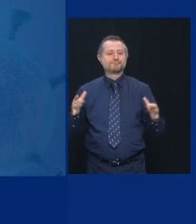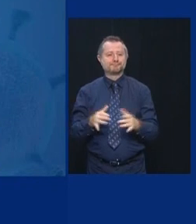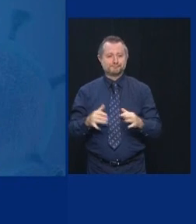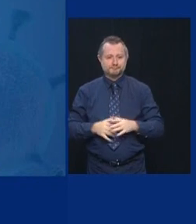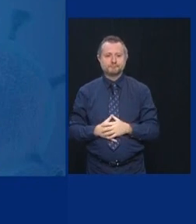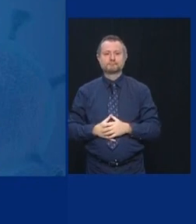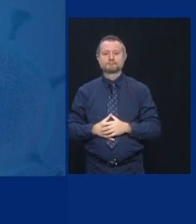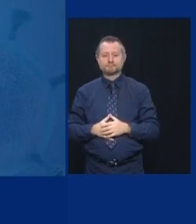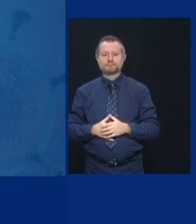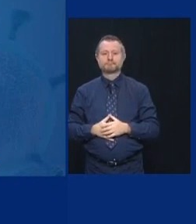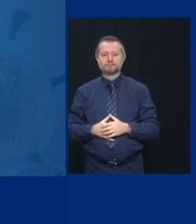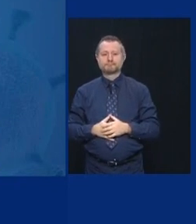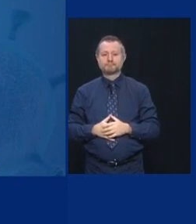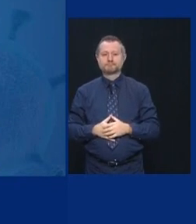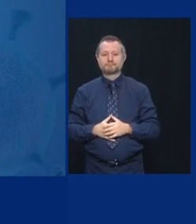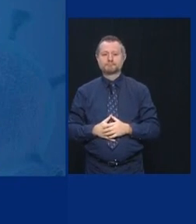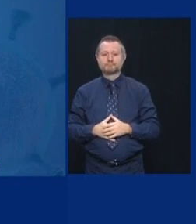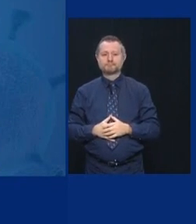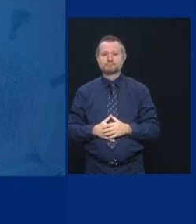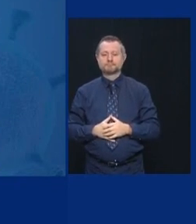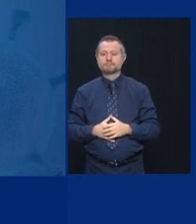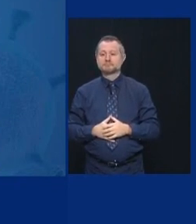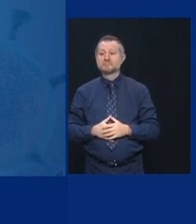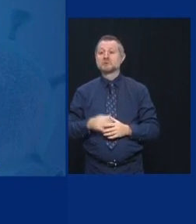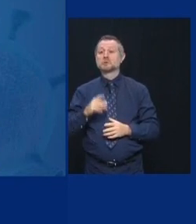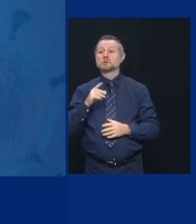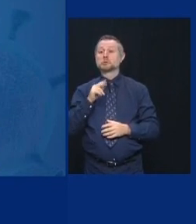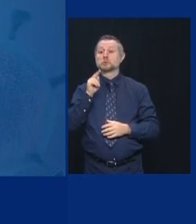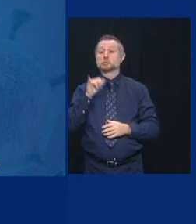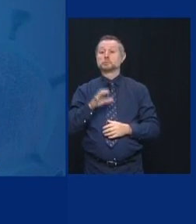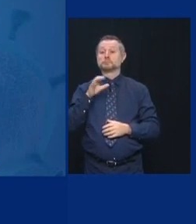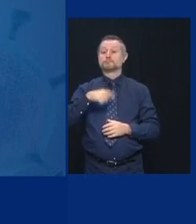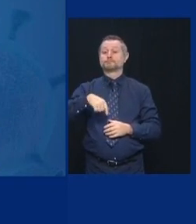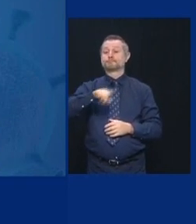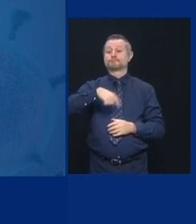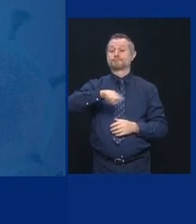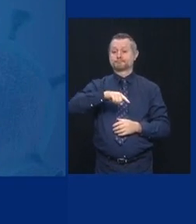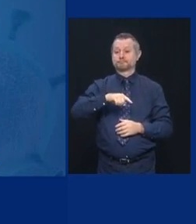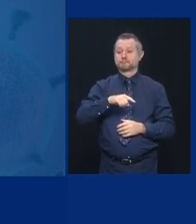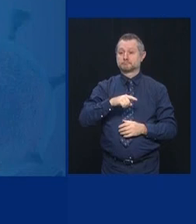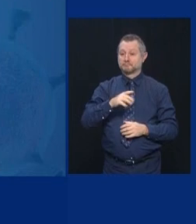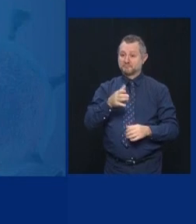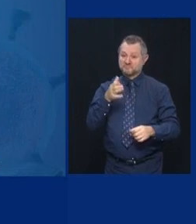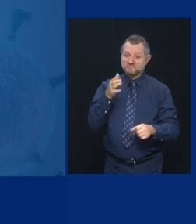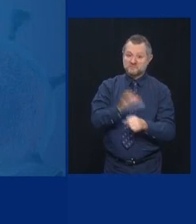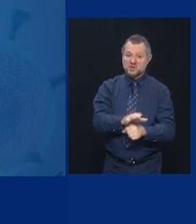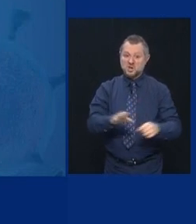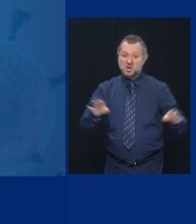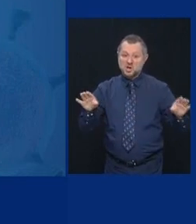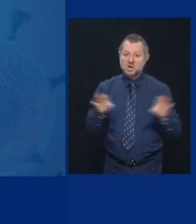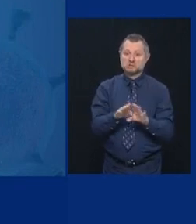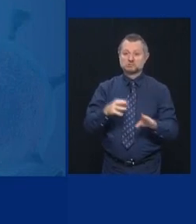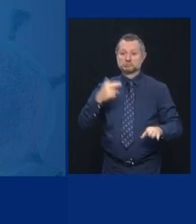The city's proposal does not close religious institutions.